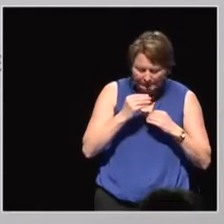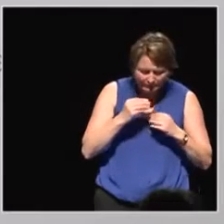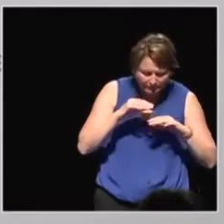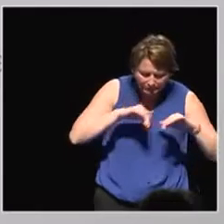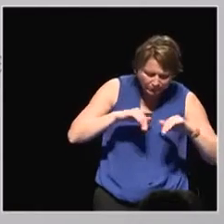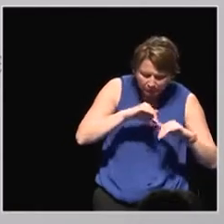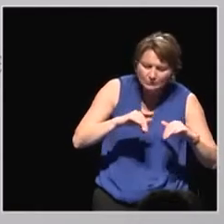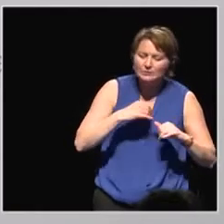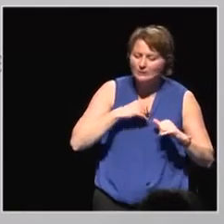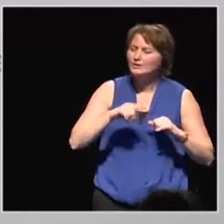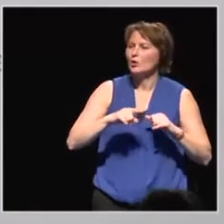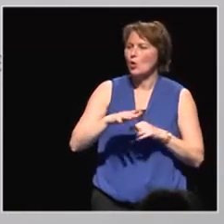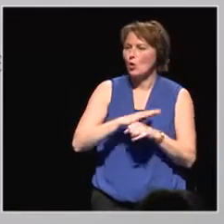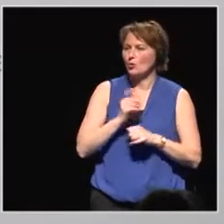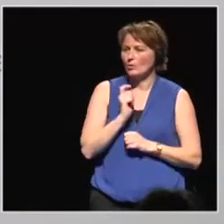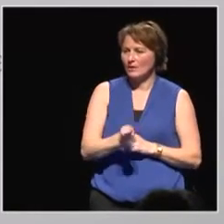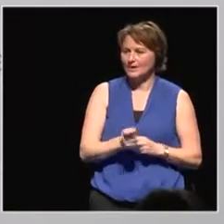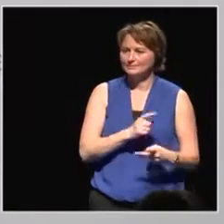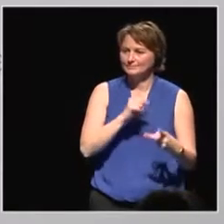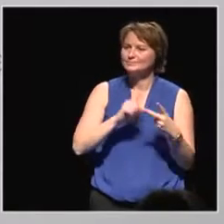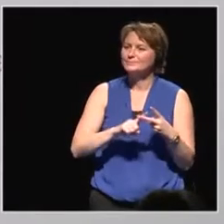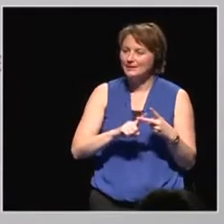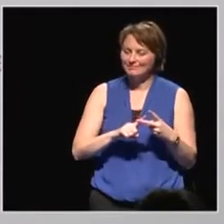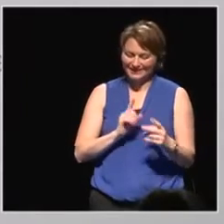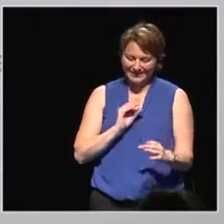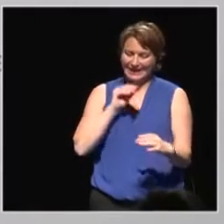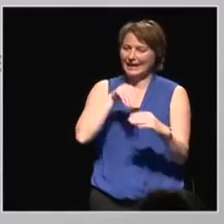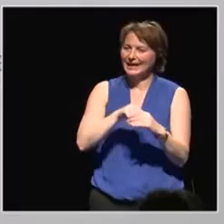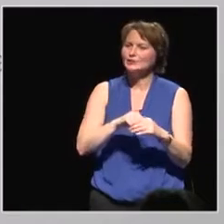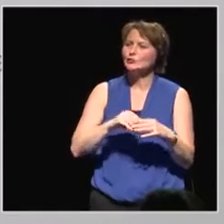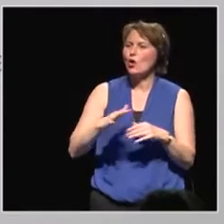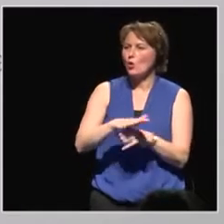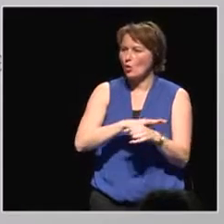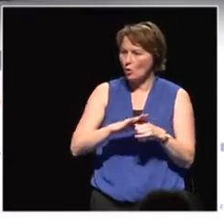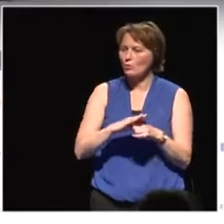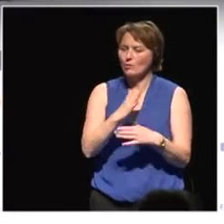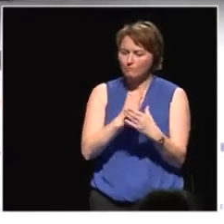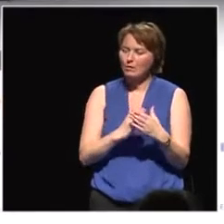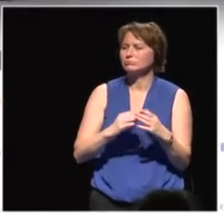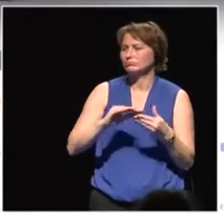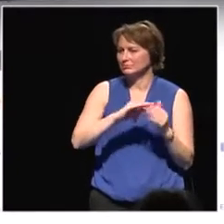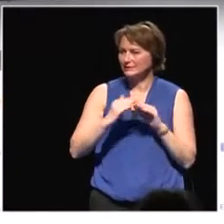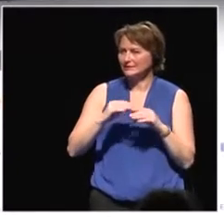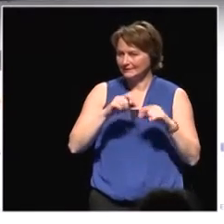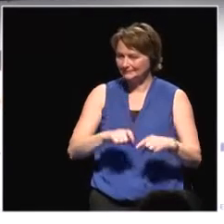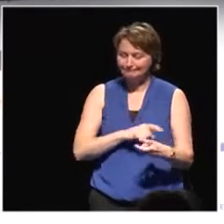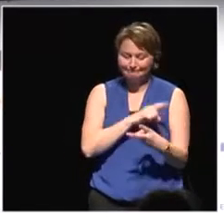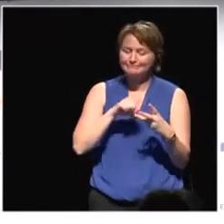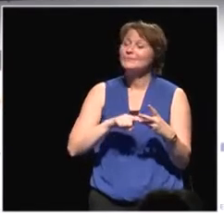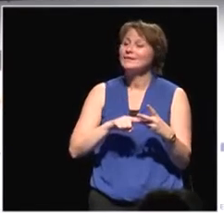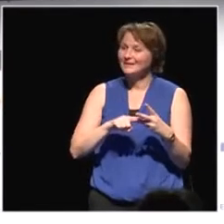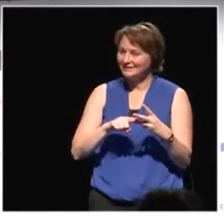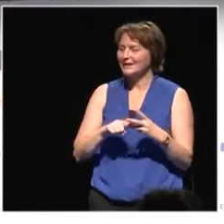Number two, be part of a local transition town group. Number three, donate money to